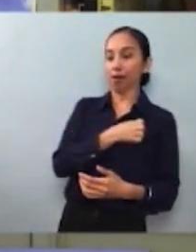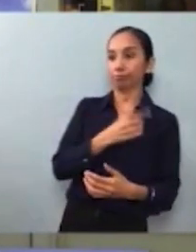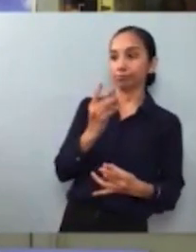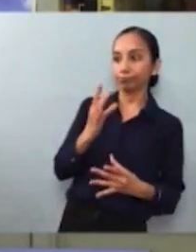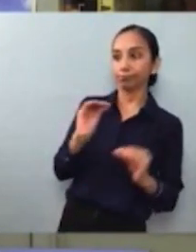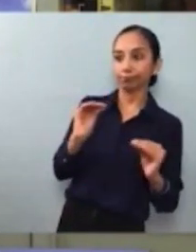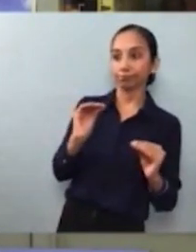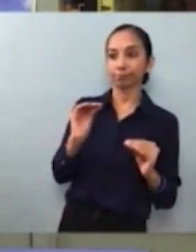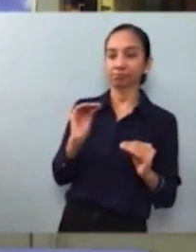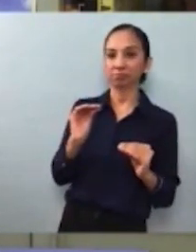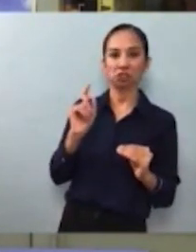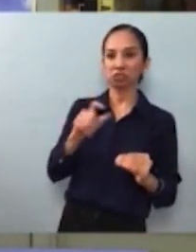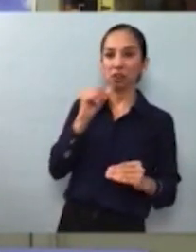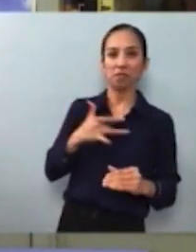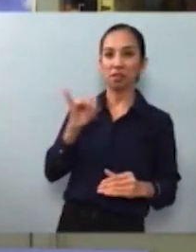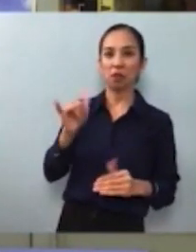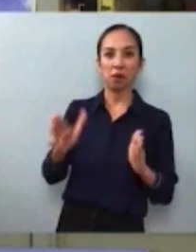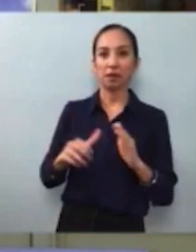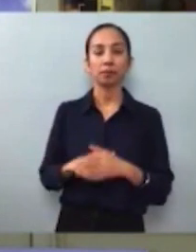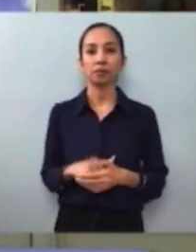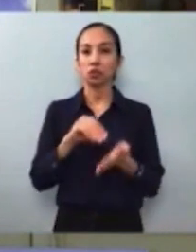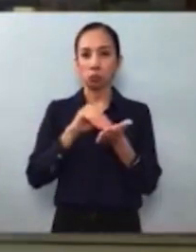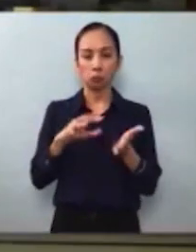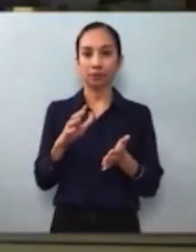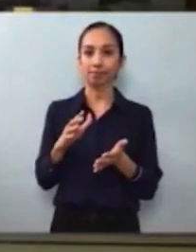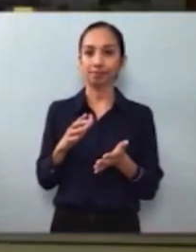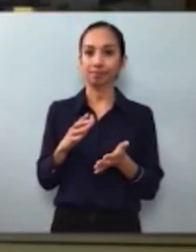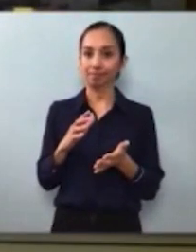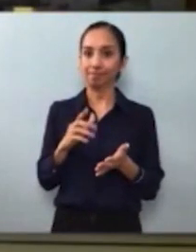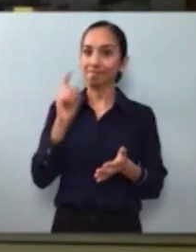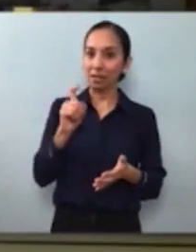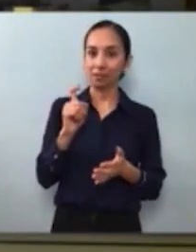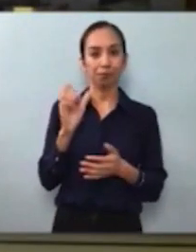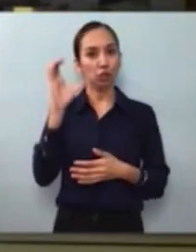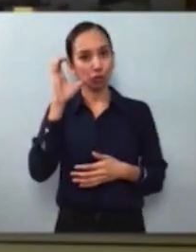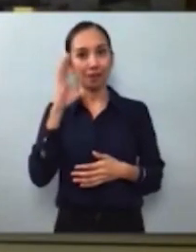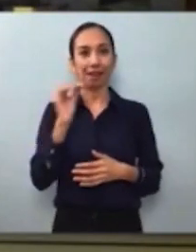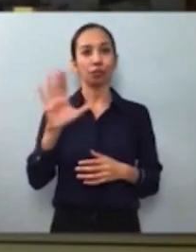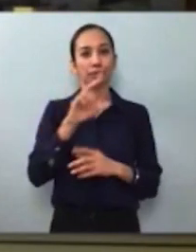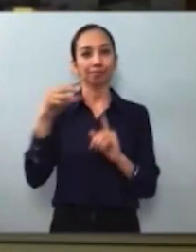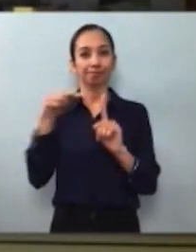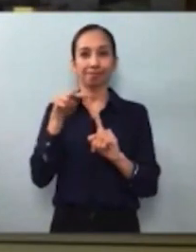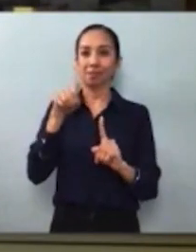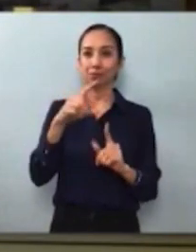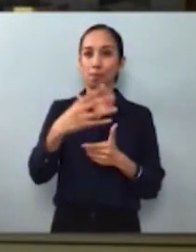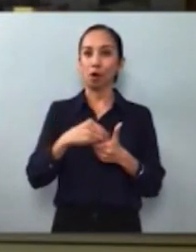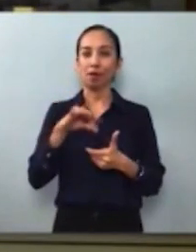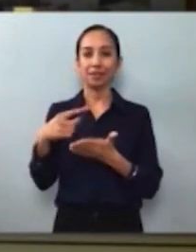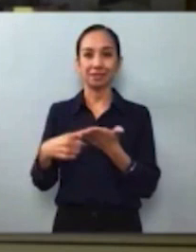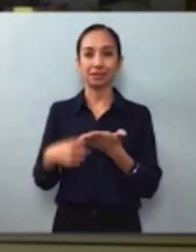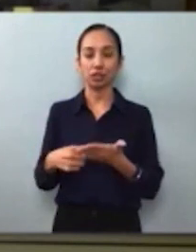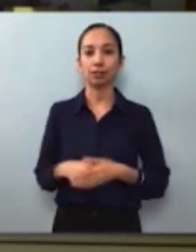deserve to be heard on this topic and their views taken into account. I've asked a small group of community members with expertise in this area